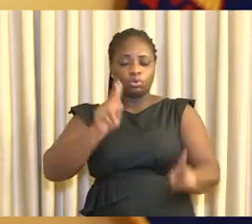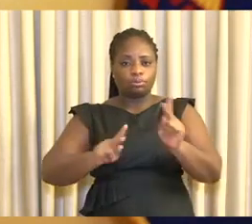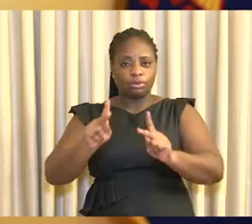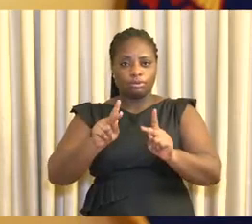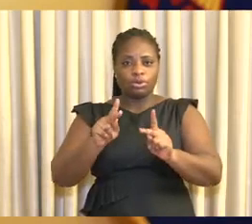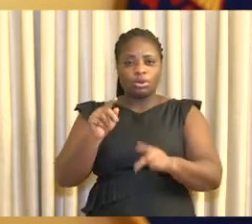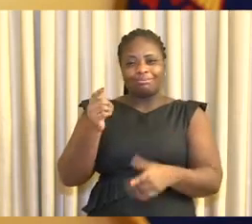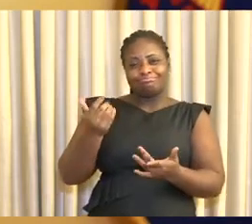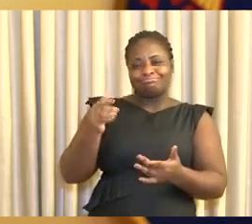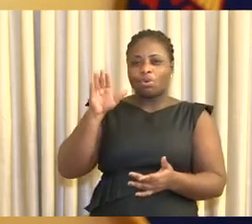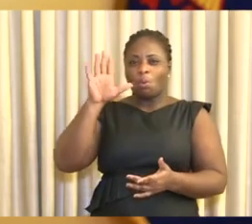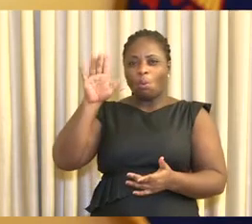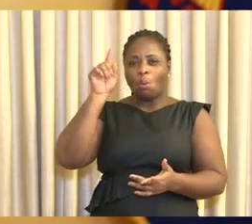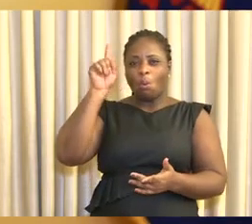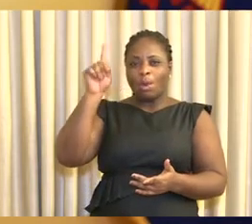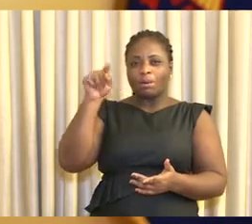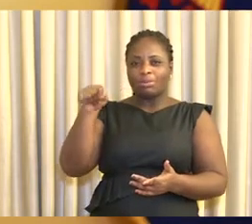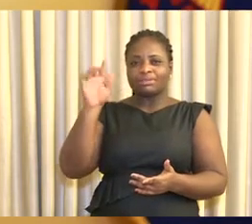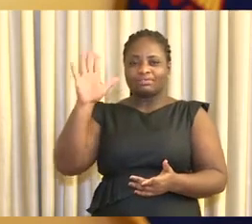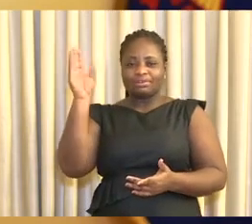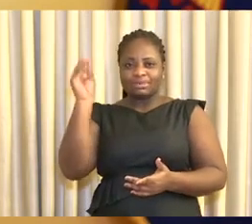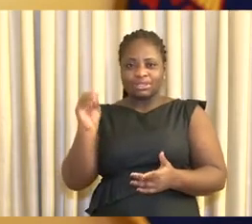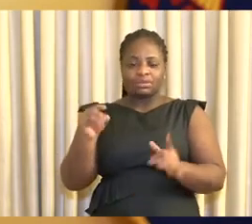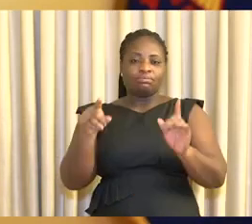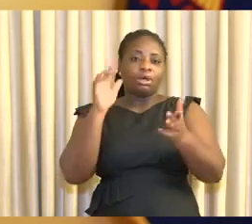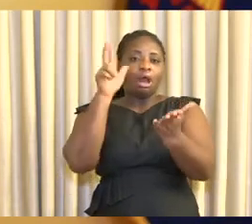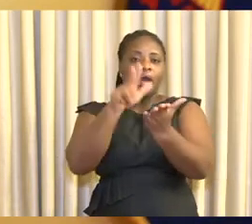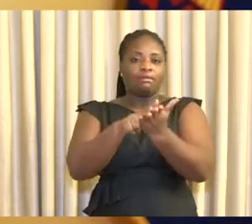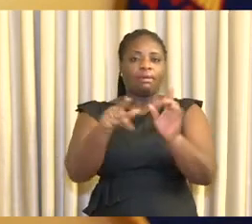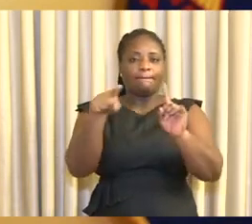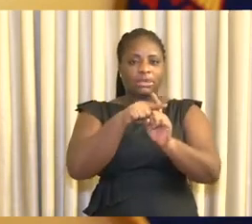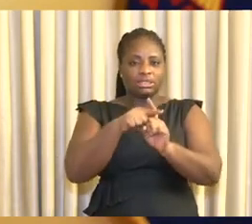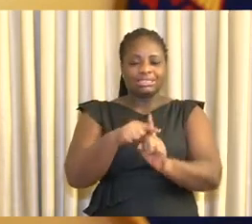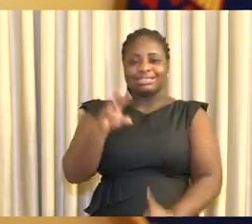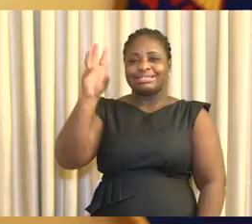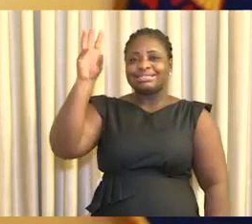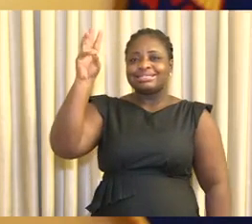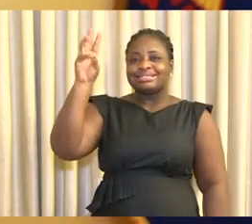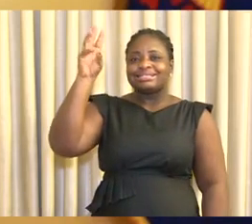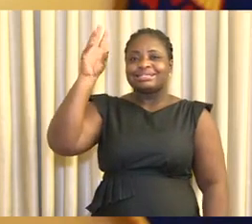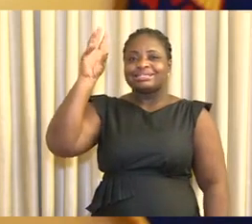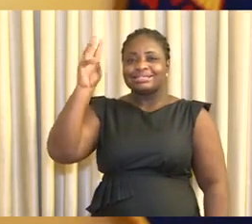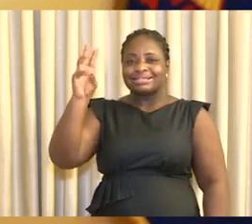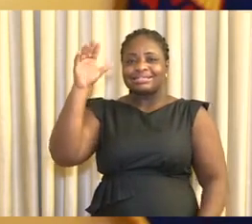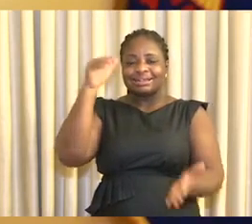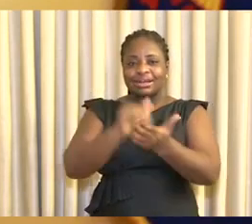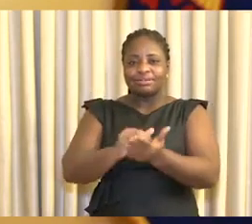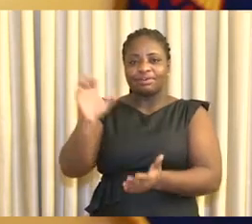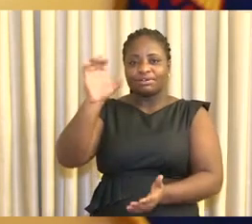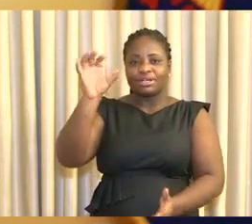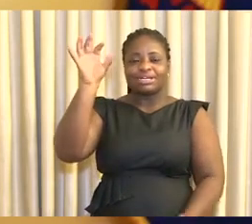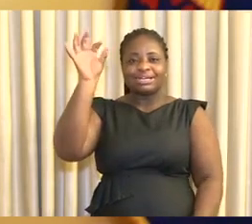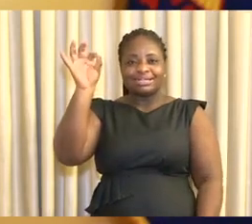.5%, have been confirmed as positive, with 67,549,